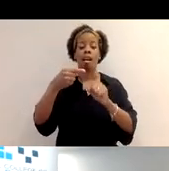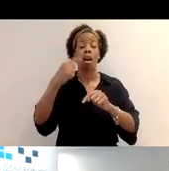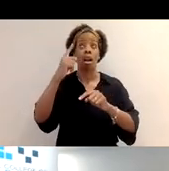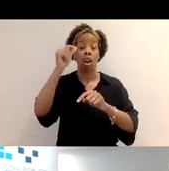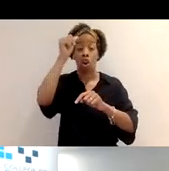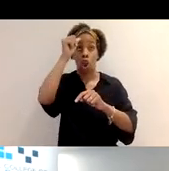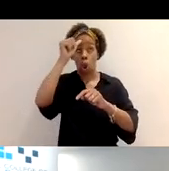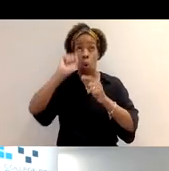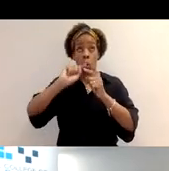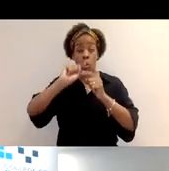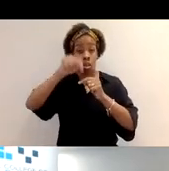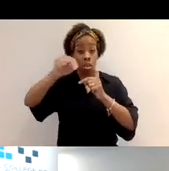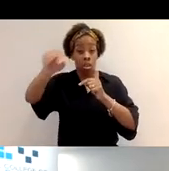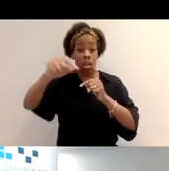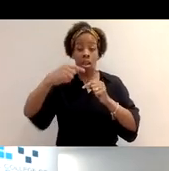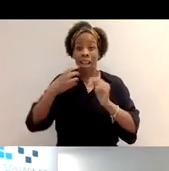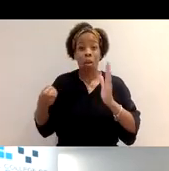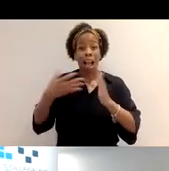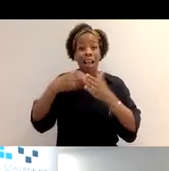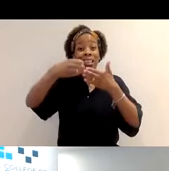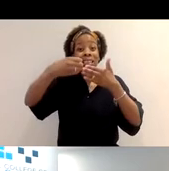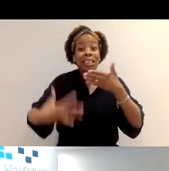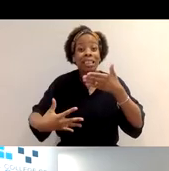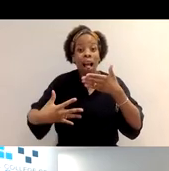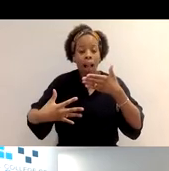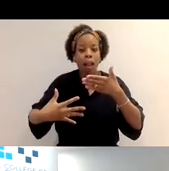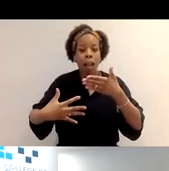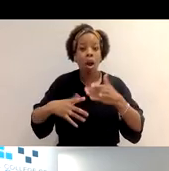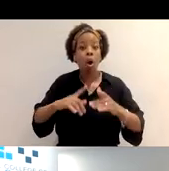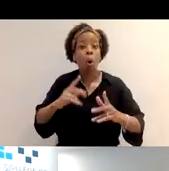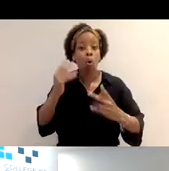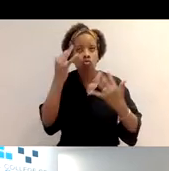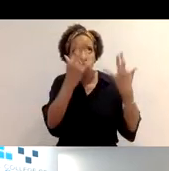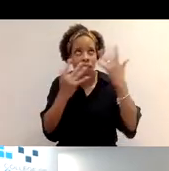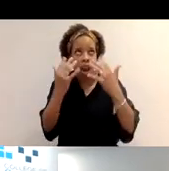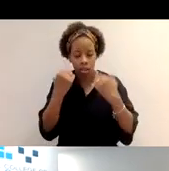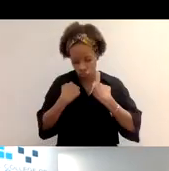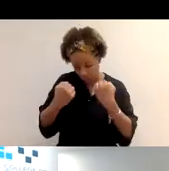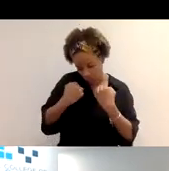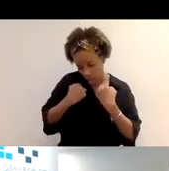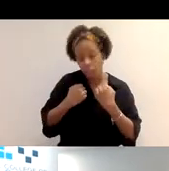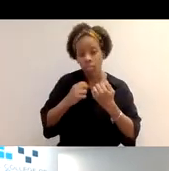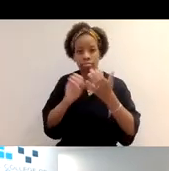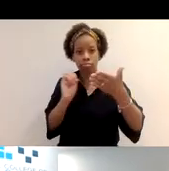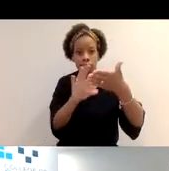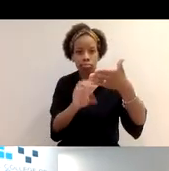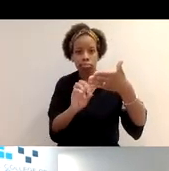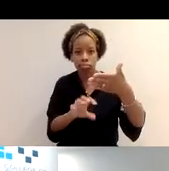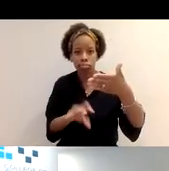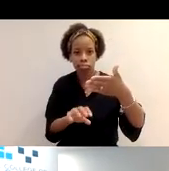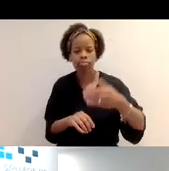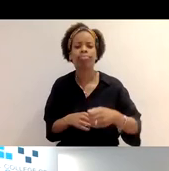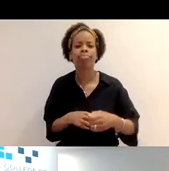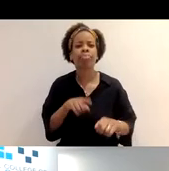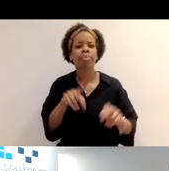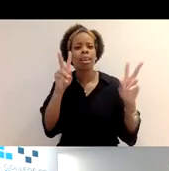to add some detail and properly reflect on the learning itself. Obviously try and give it a title that will make